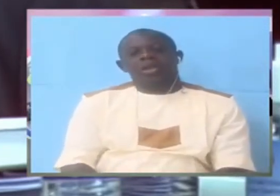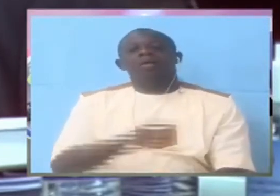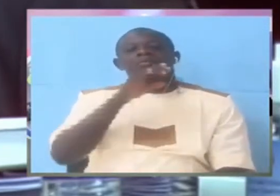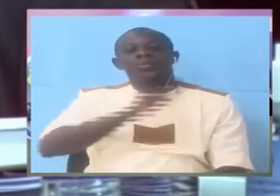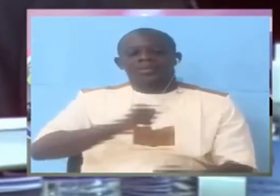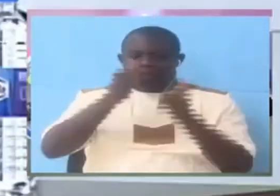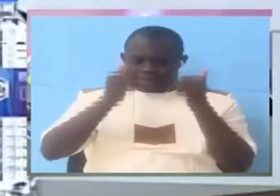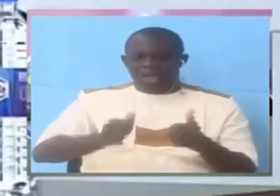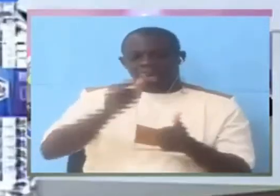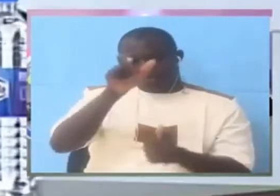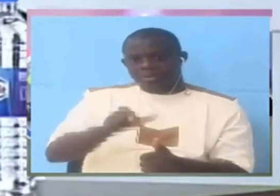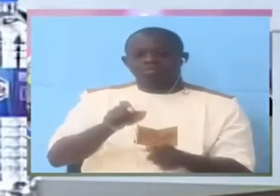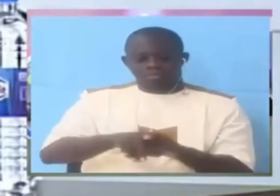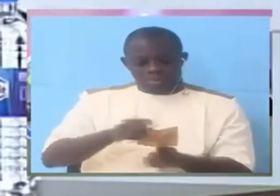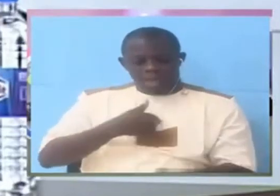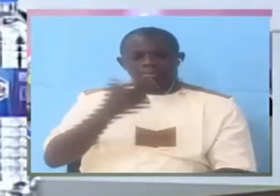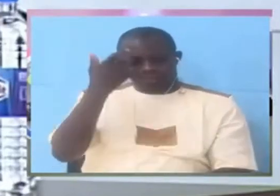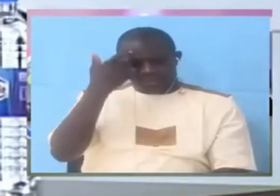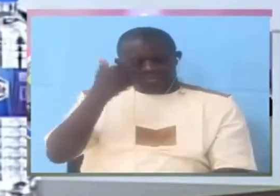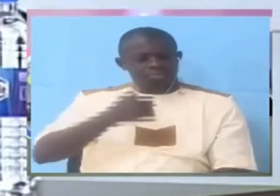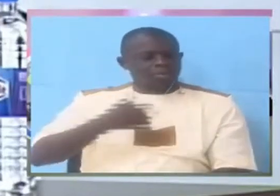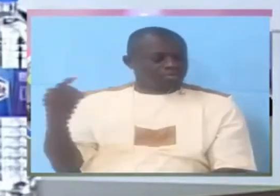Kiamam, I think I heard him very well.